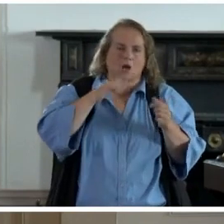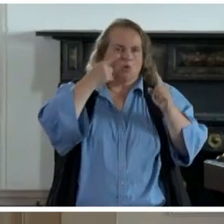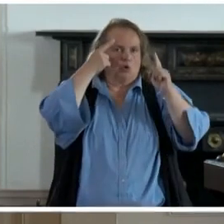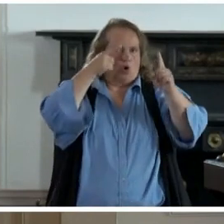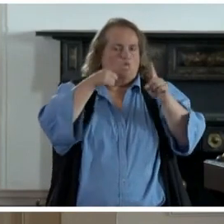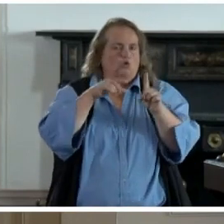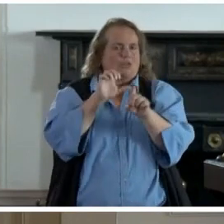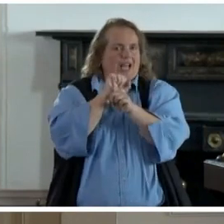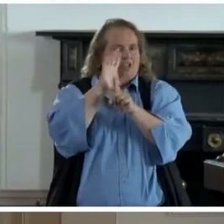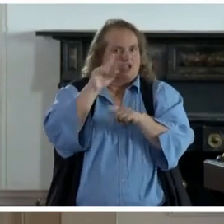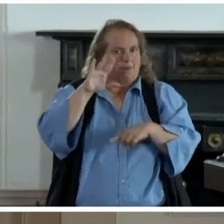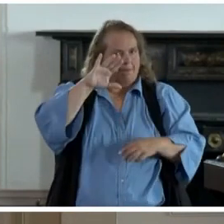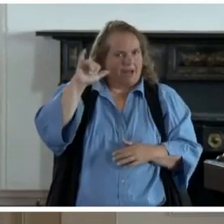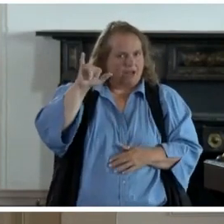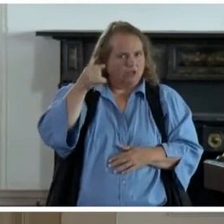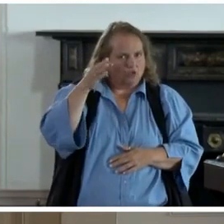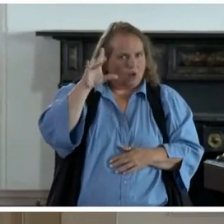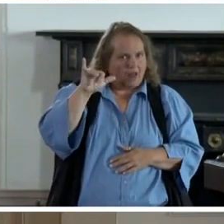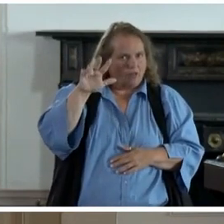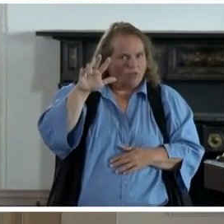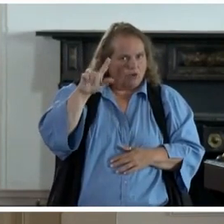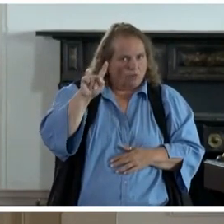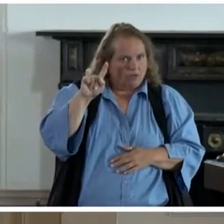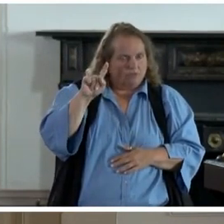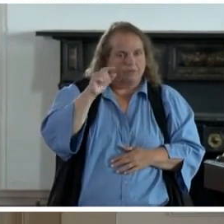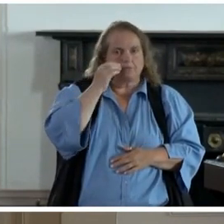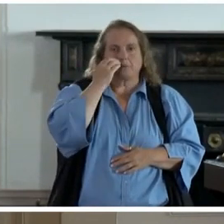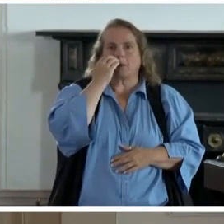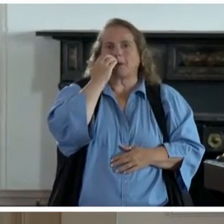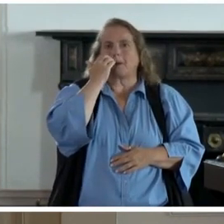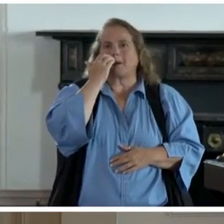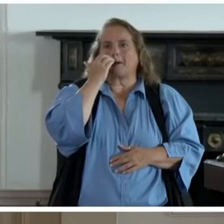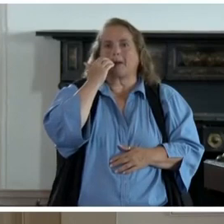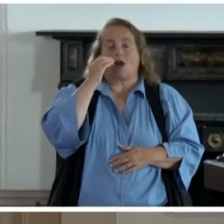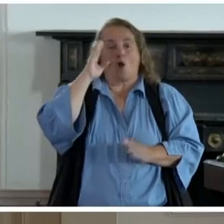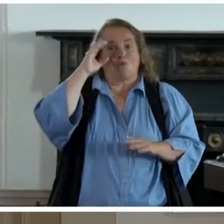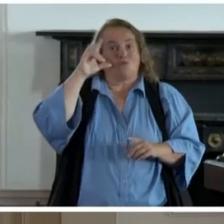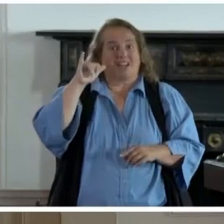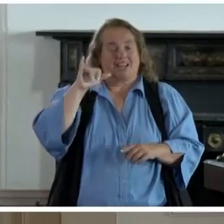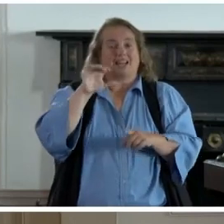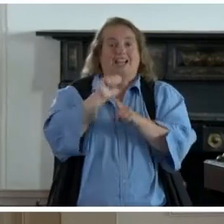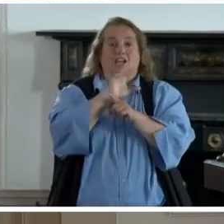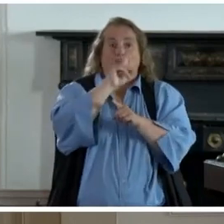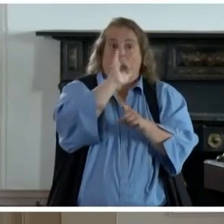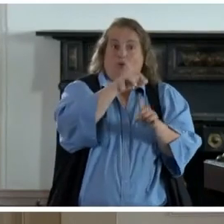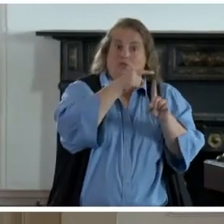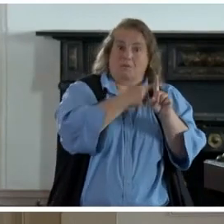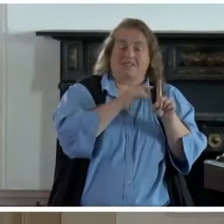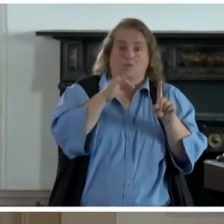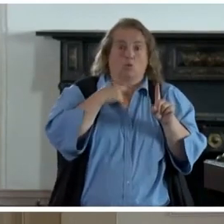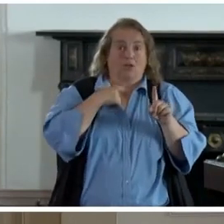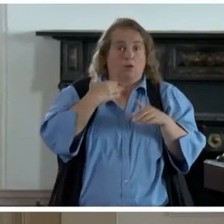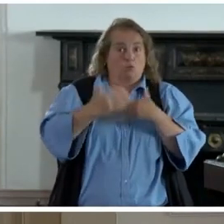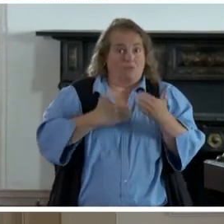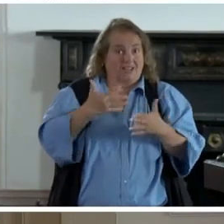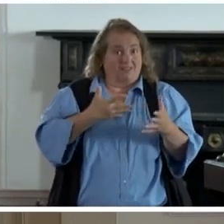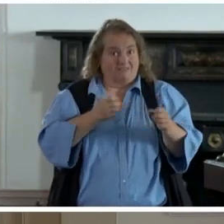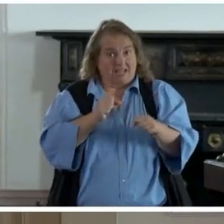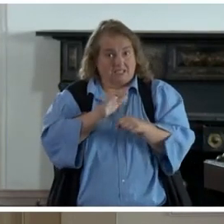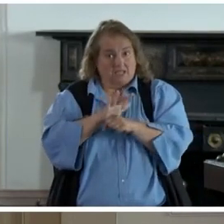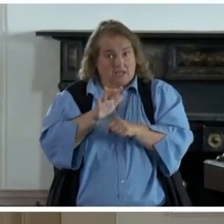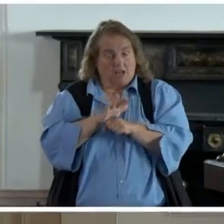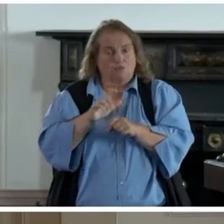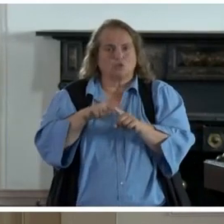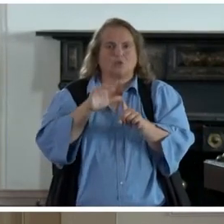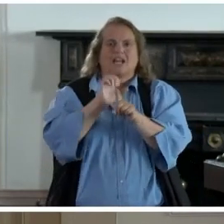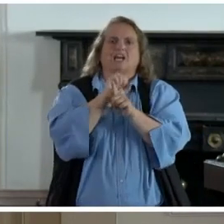up by July the 31st and not just hopefully catch up on those months, but if we're moving fast enough to